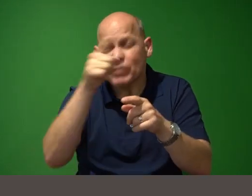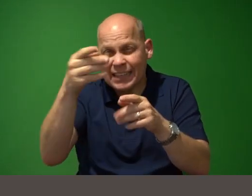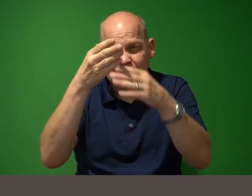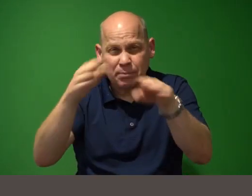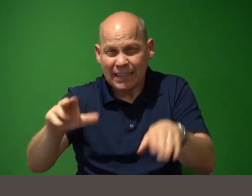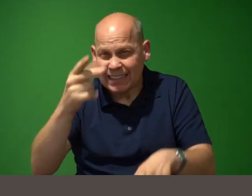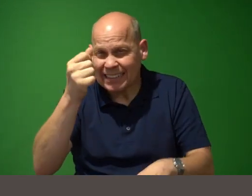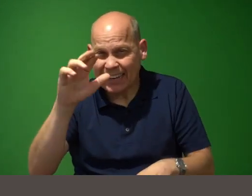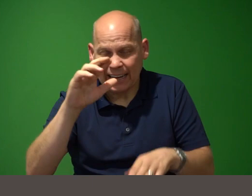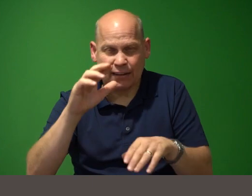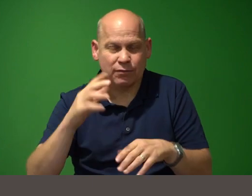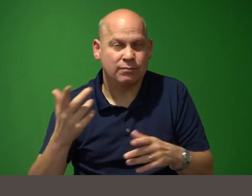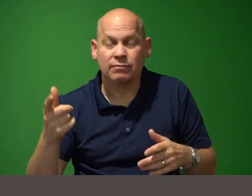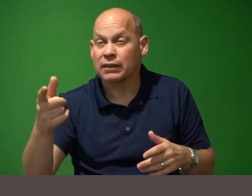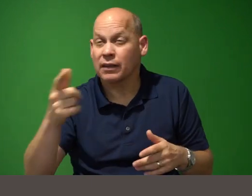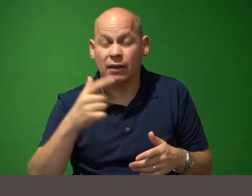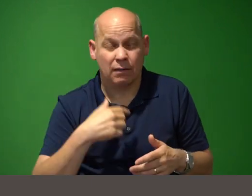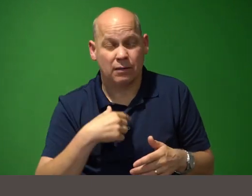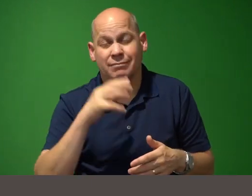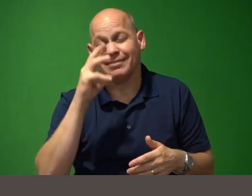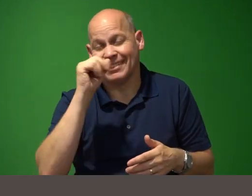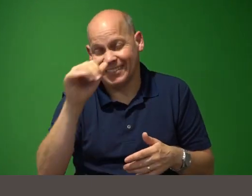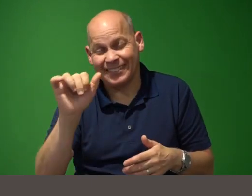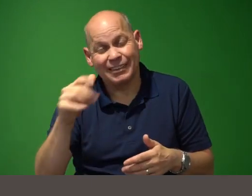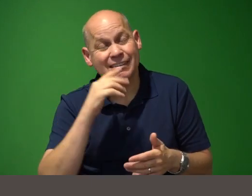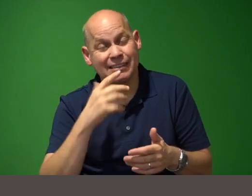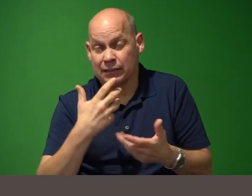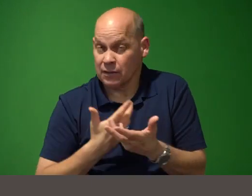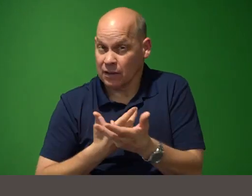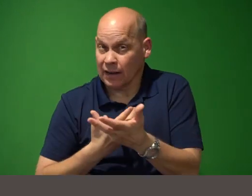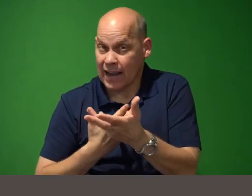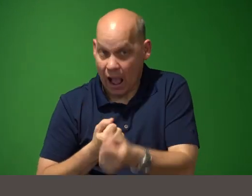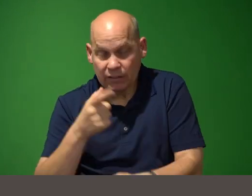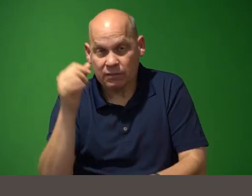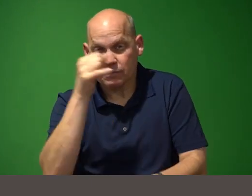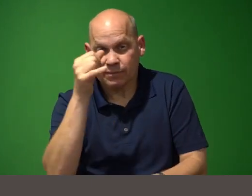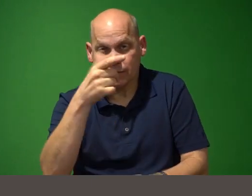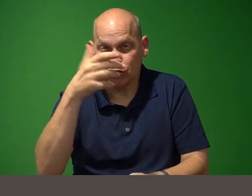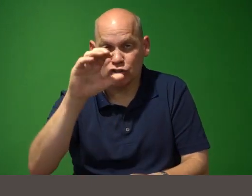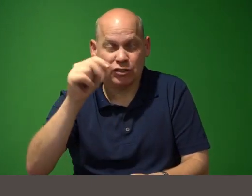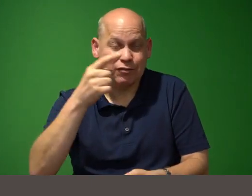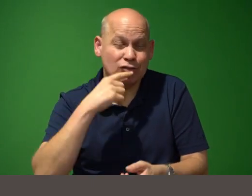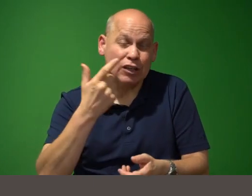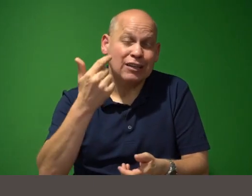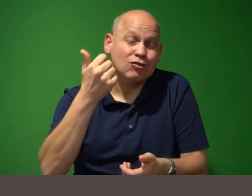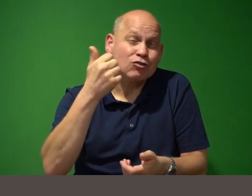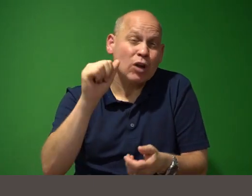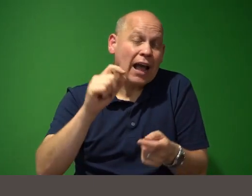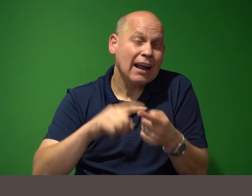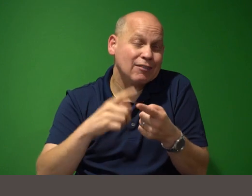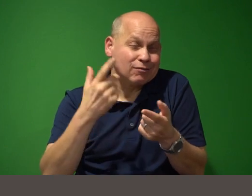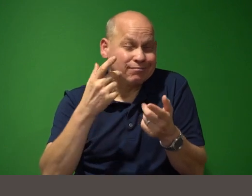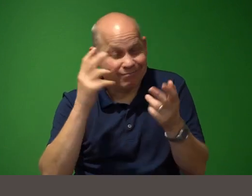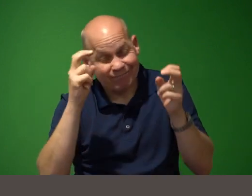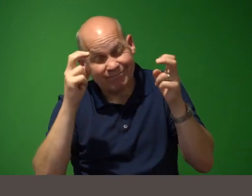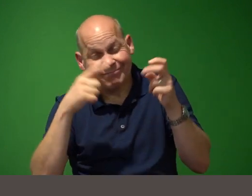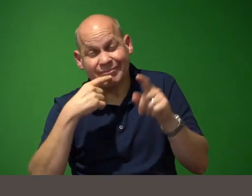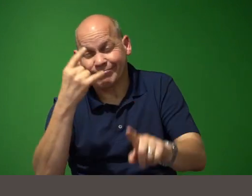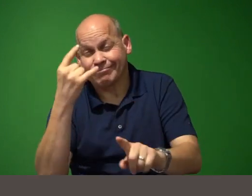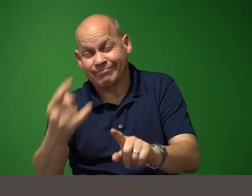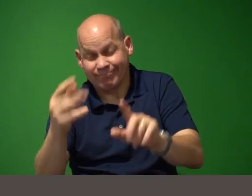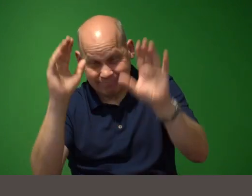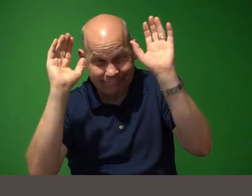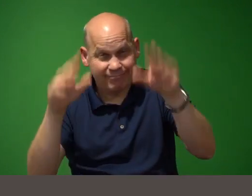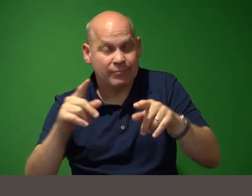confidence here uh they it tries to call me on my bs but of course it still tries to provide some